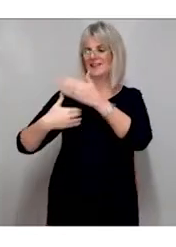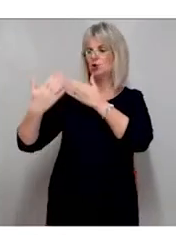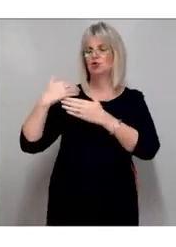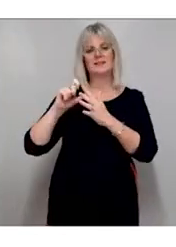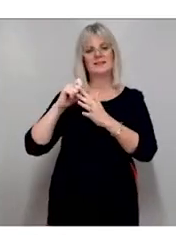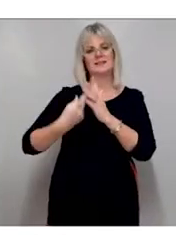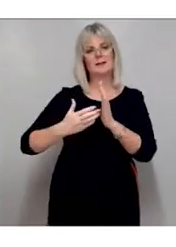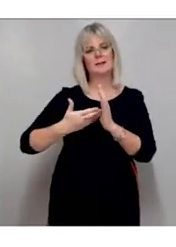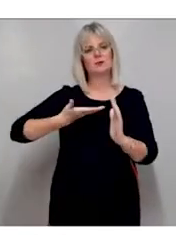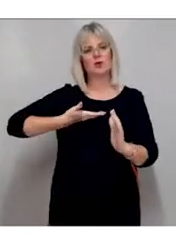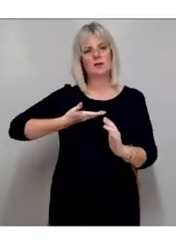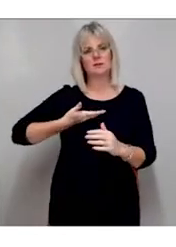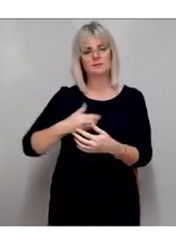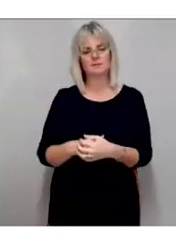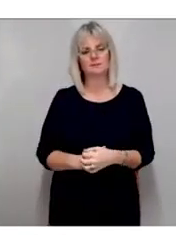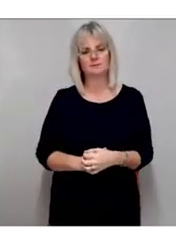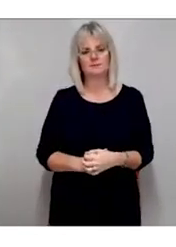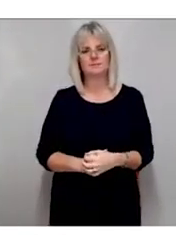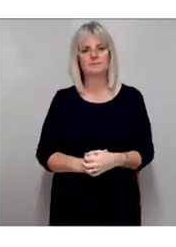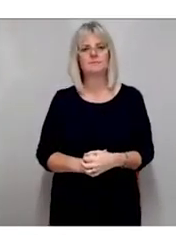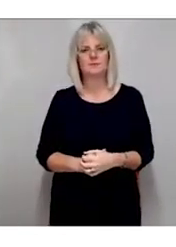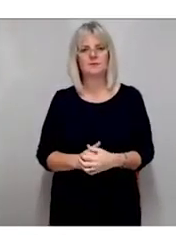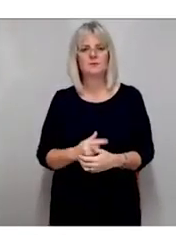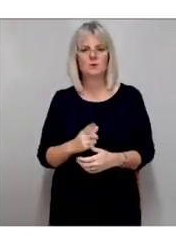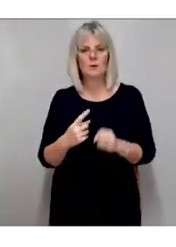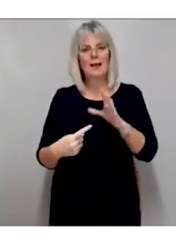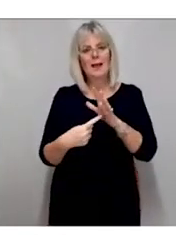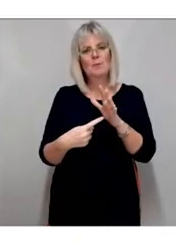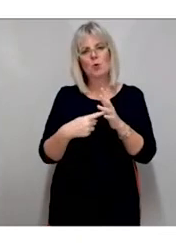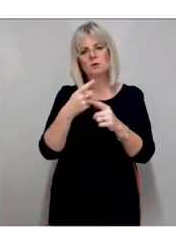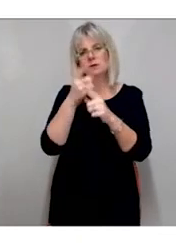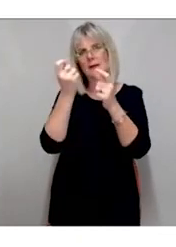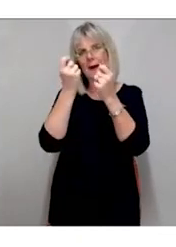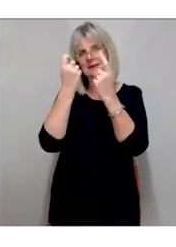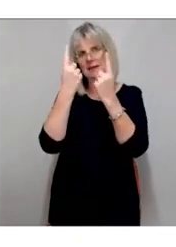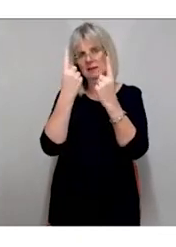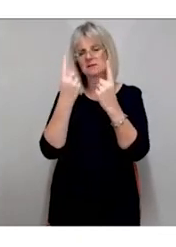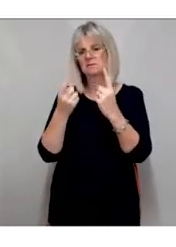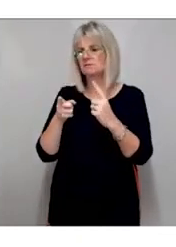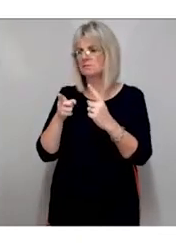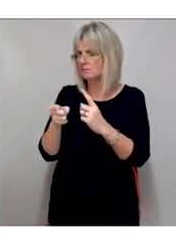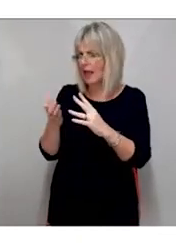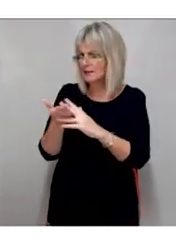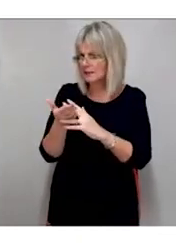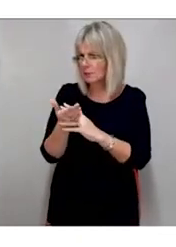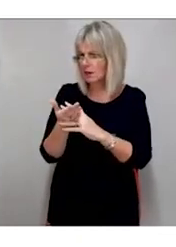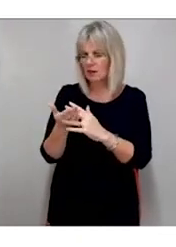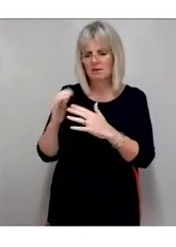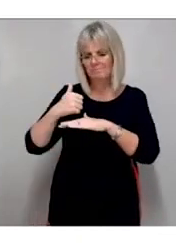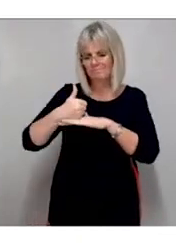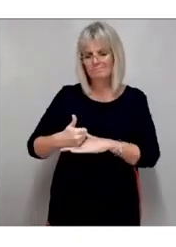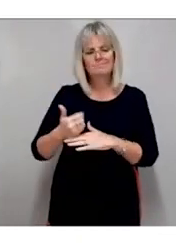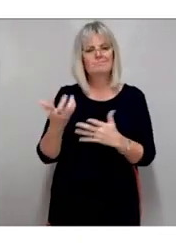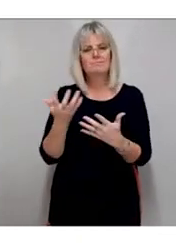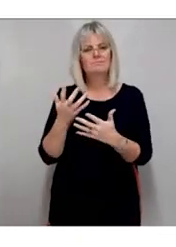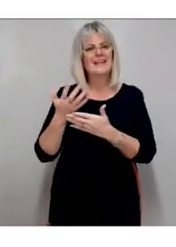In talking about accessible information, it's important to understand its place in social history and the current laws and